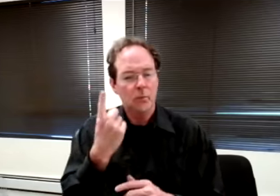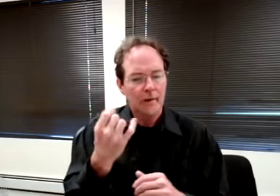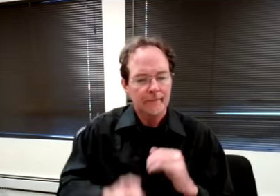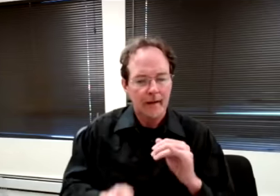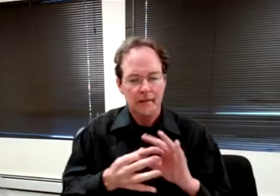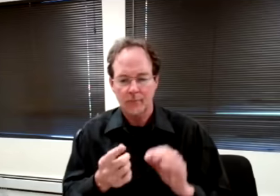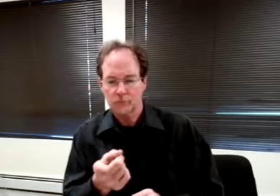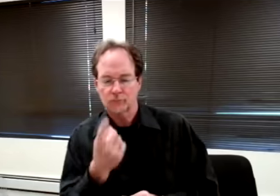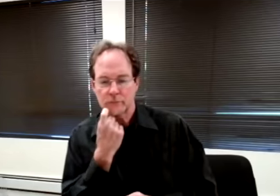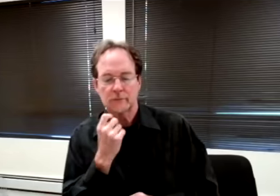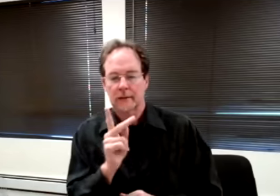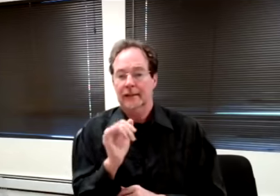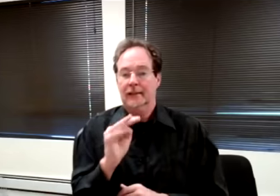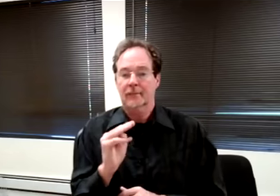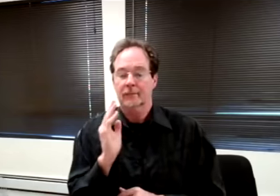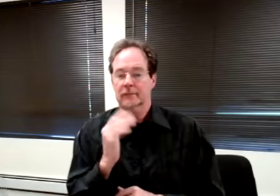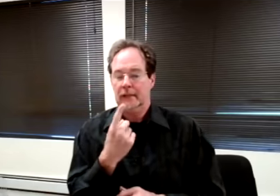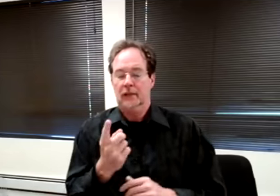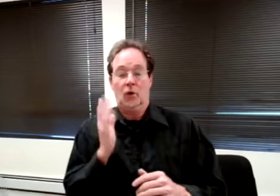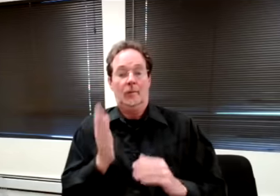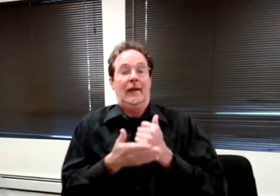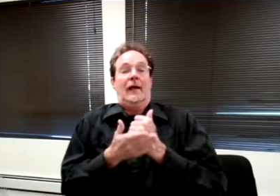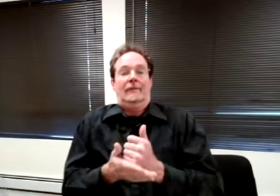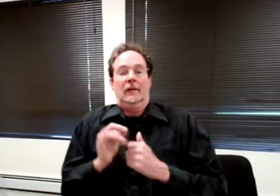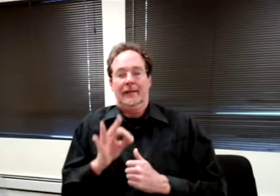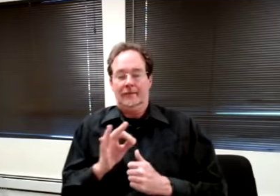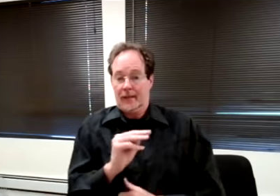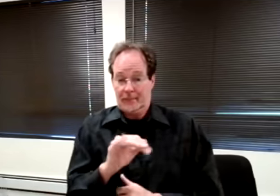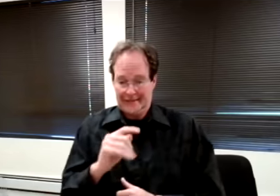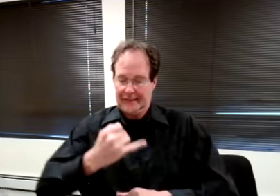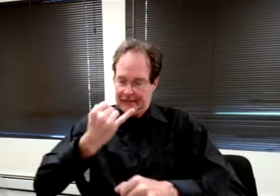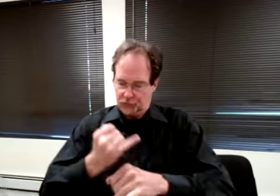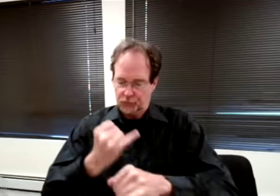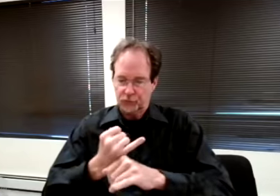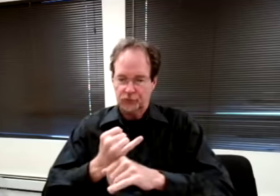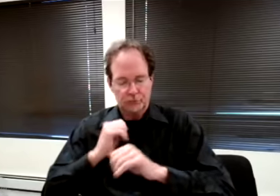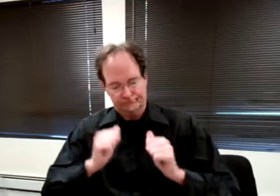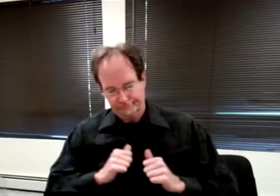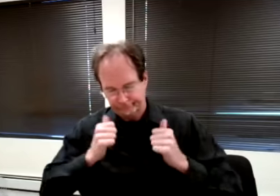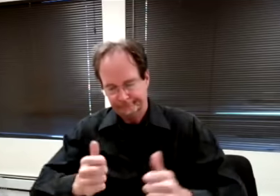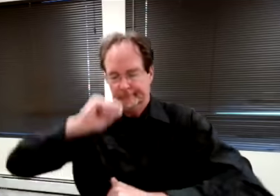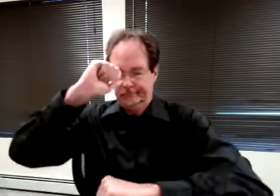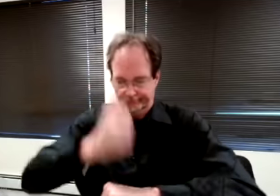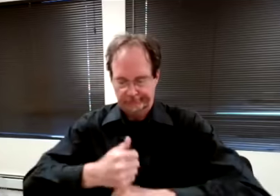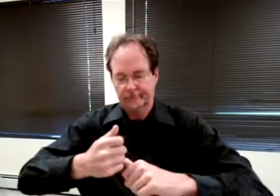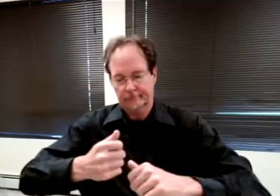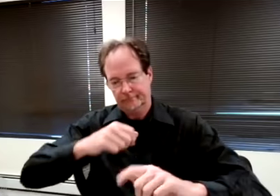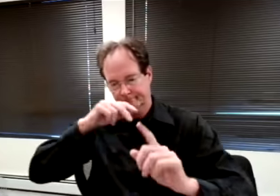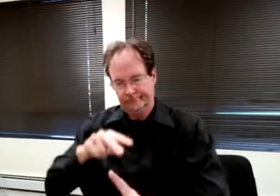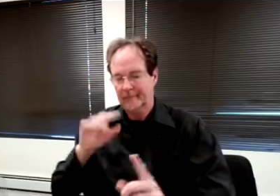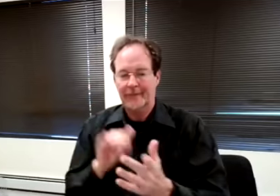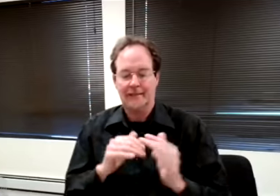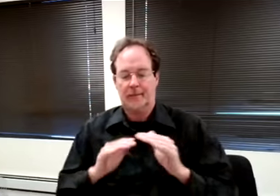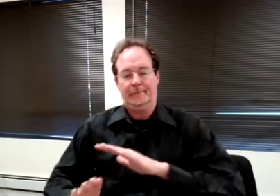Kim is just saying it would be helpful for MIT as an institute to take a stand on this issue. It's basic equity, which should be part of